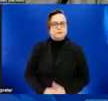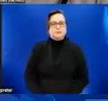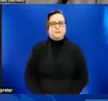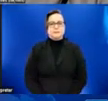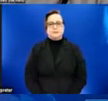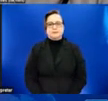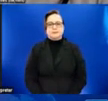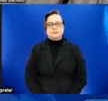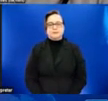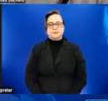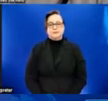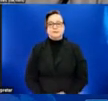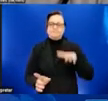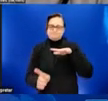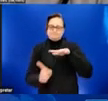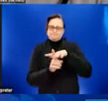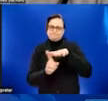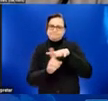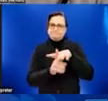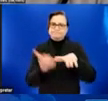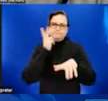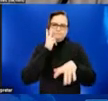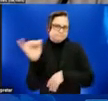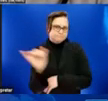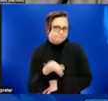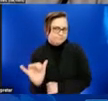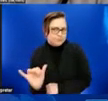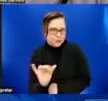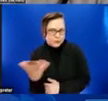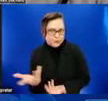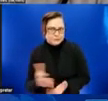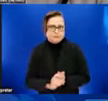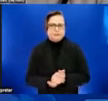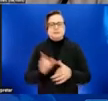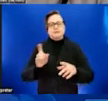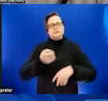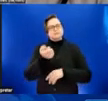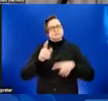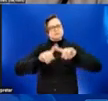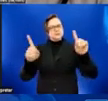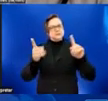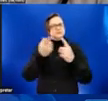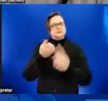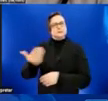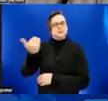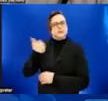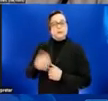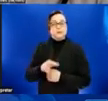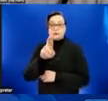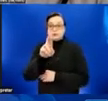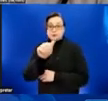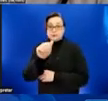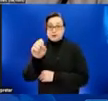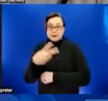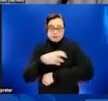Symptoms of monkeypox during this outbreak have been somewhat different than what was seen before. The rash for monkeypox in this outbreak can be